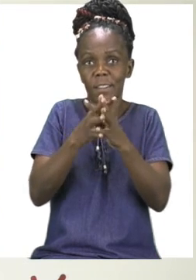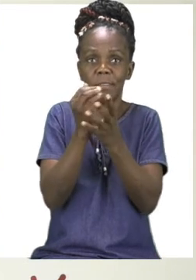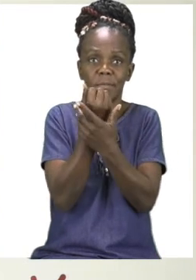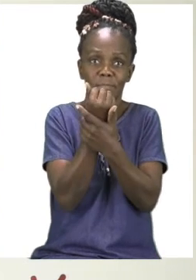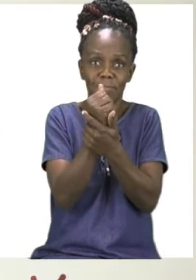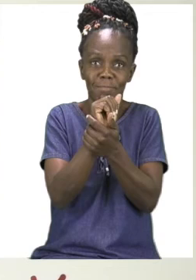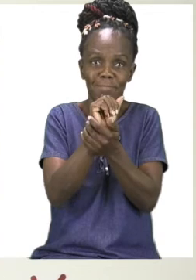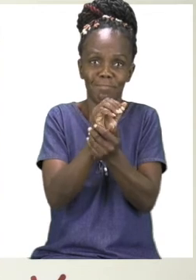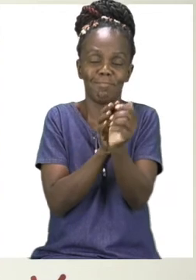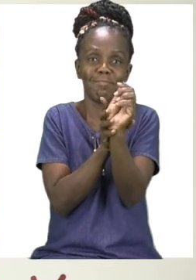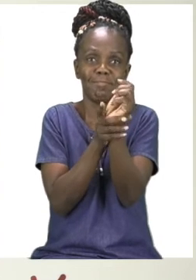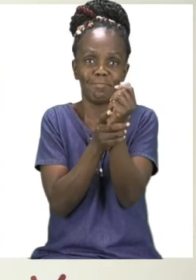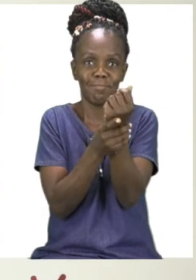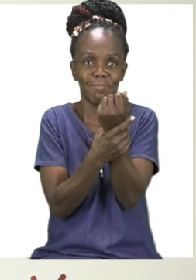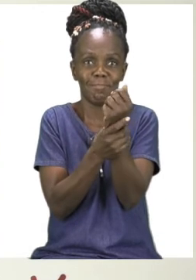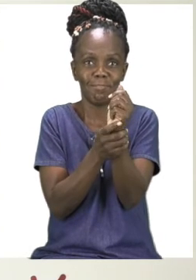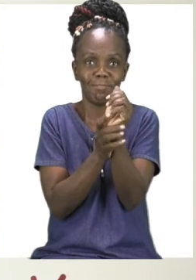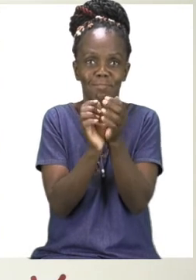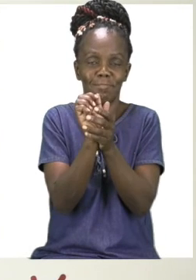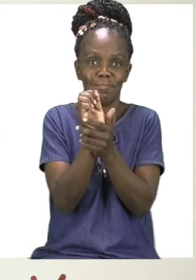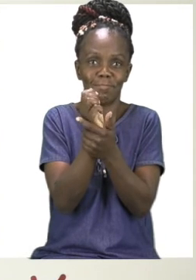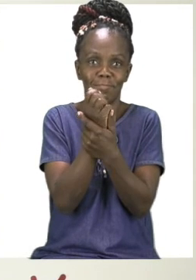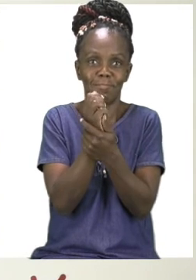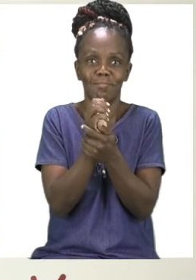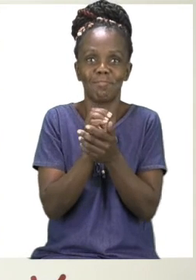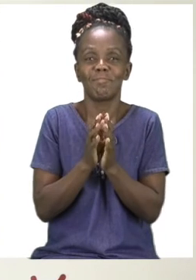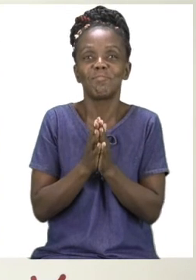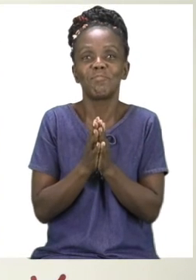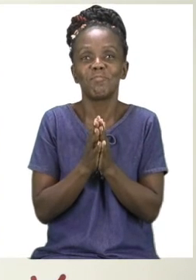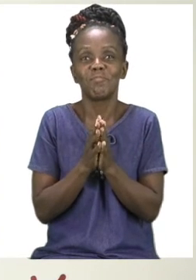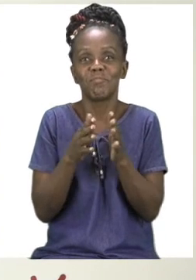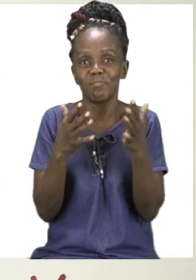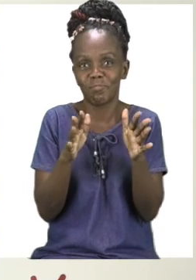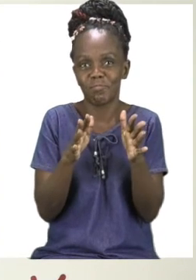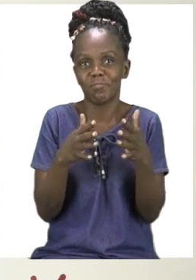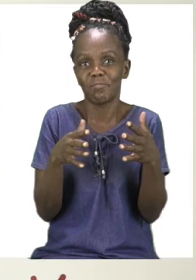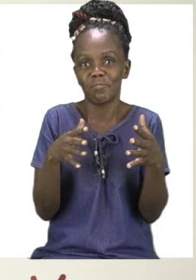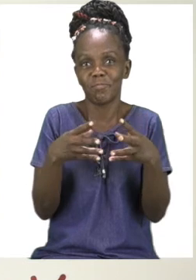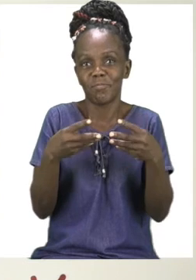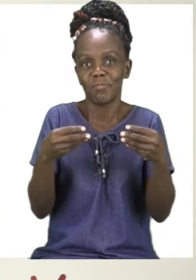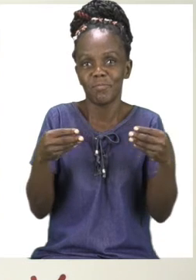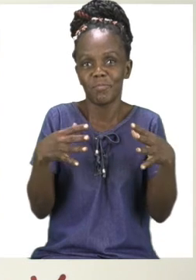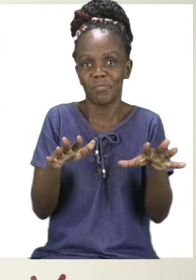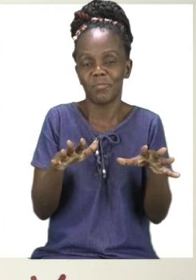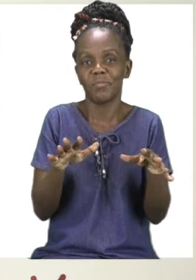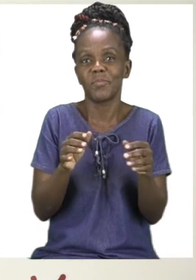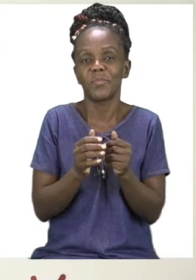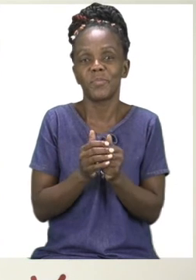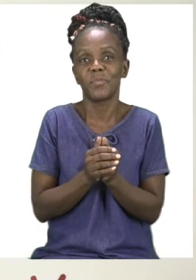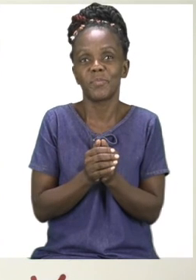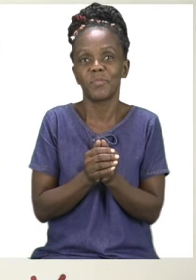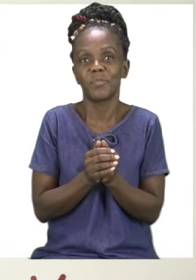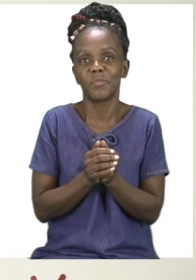And on our wrists. Good job. Make sure your hands are dry before you touch